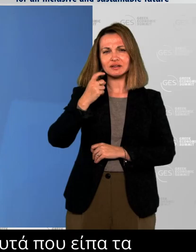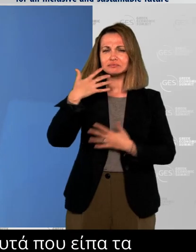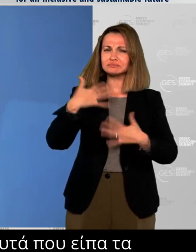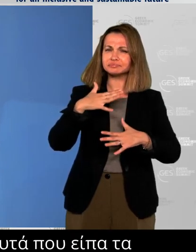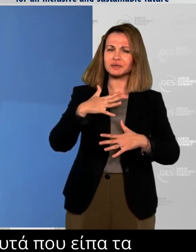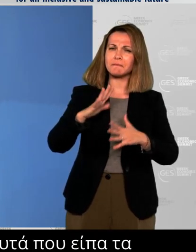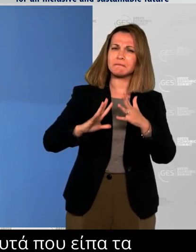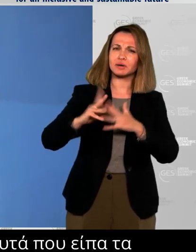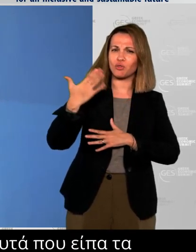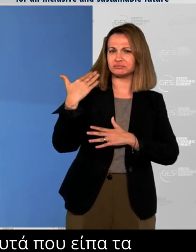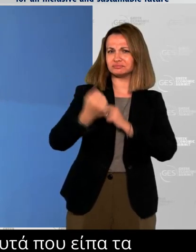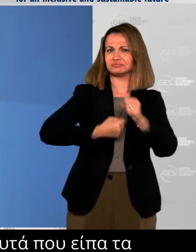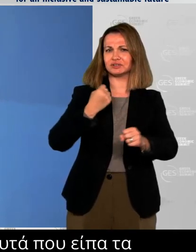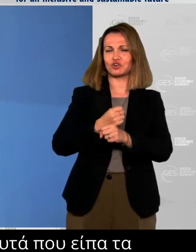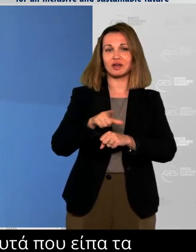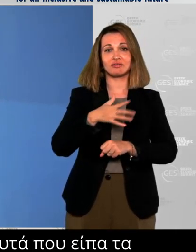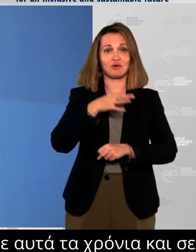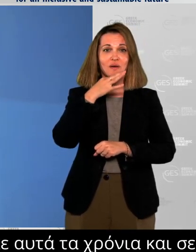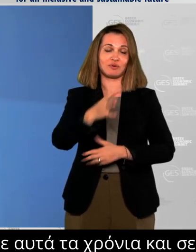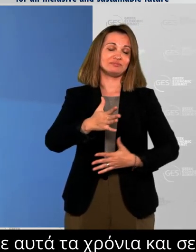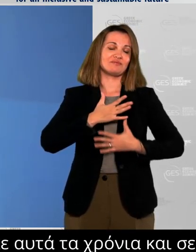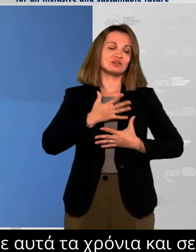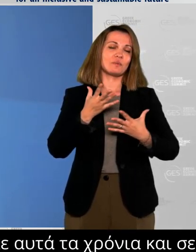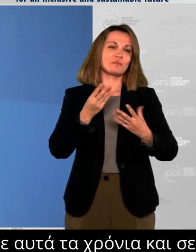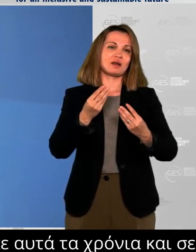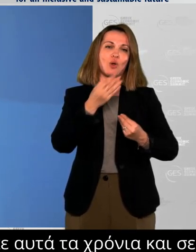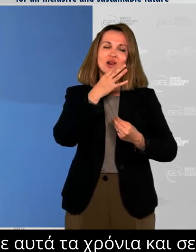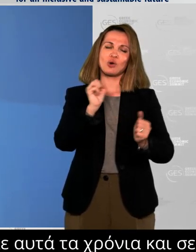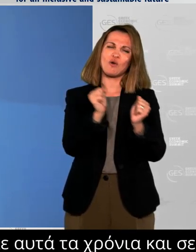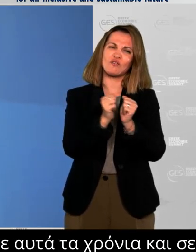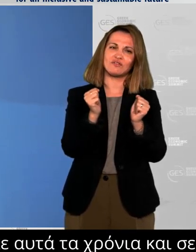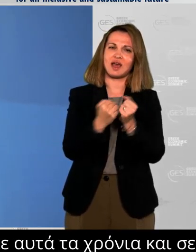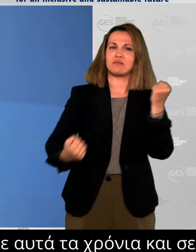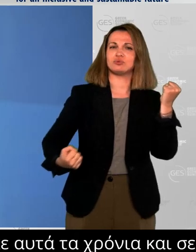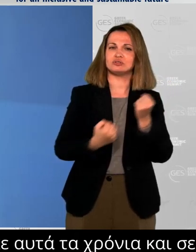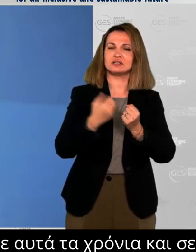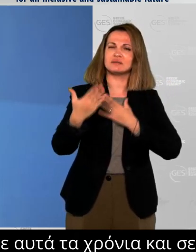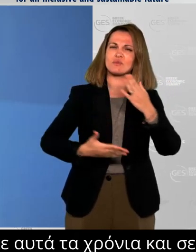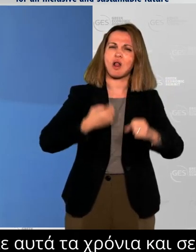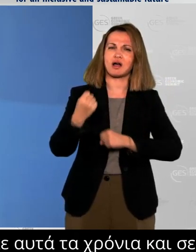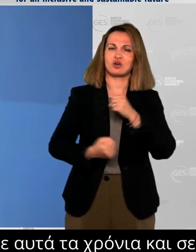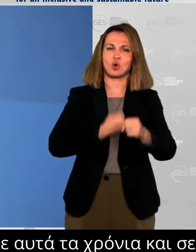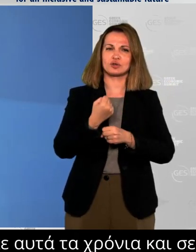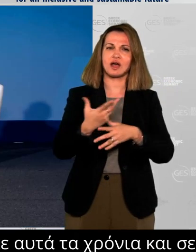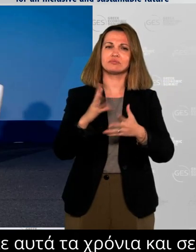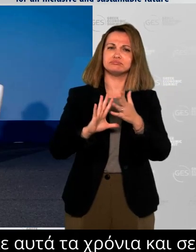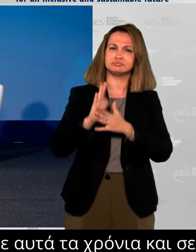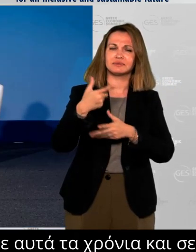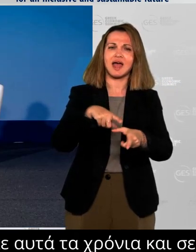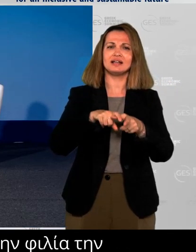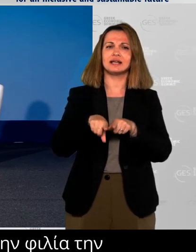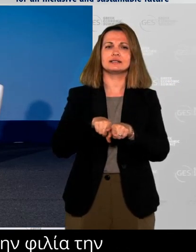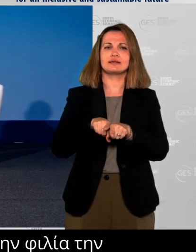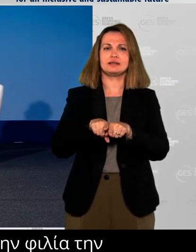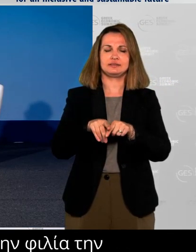friendship, the support and the partnership during all these years. Now, have prepared a